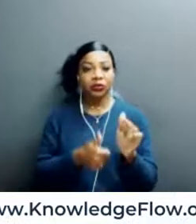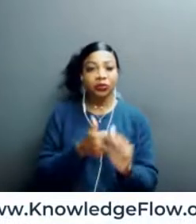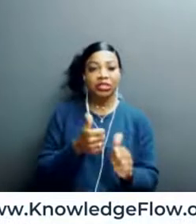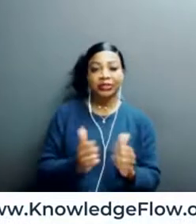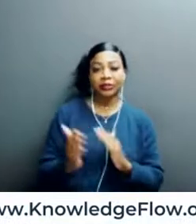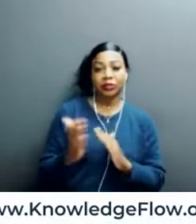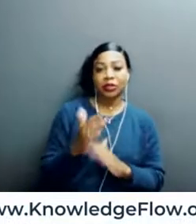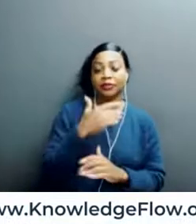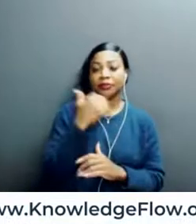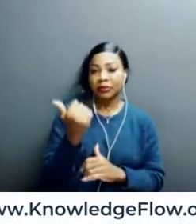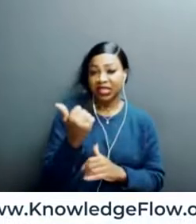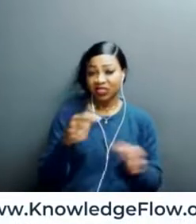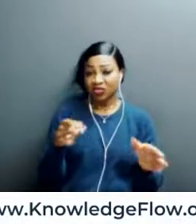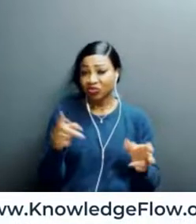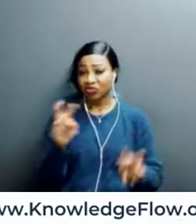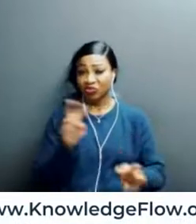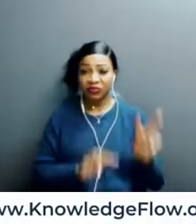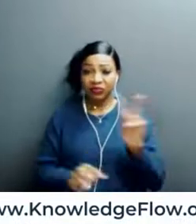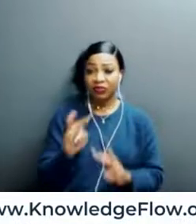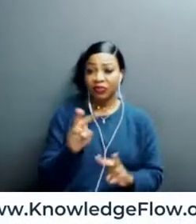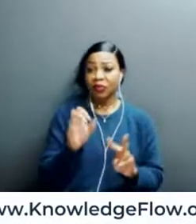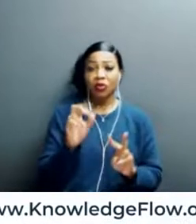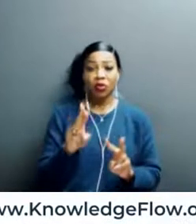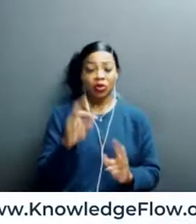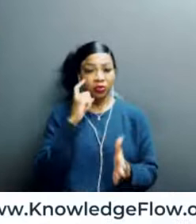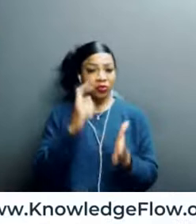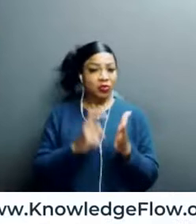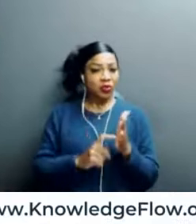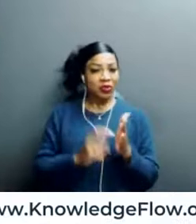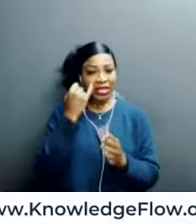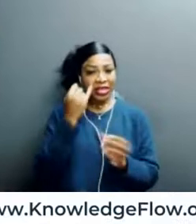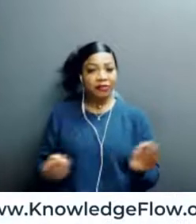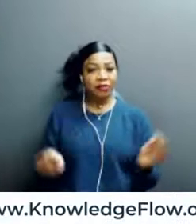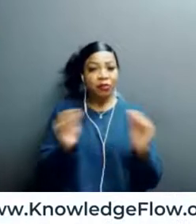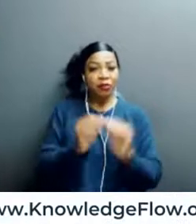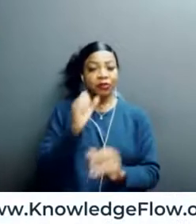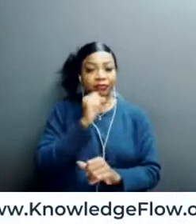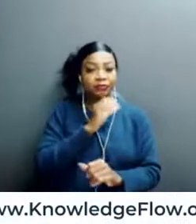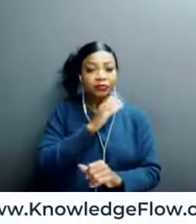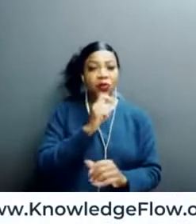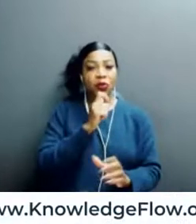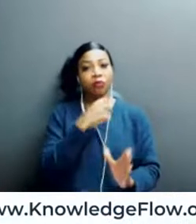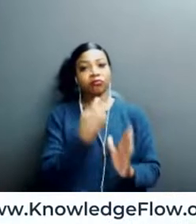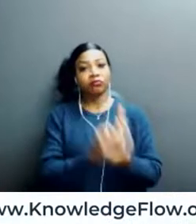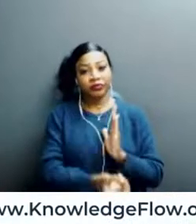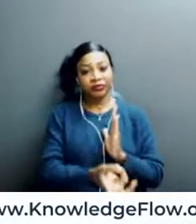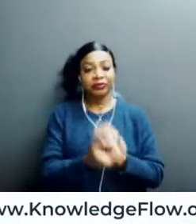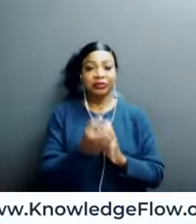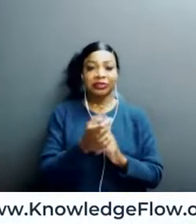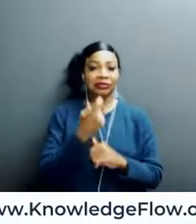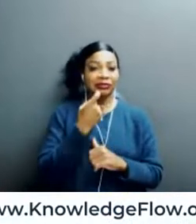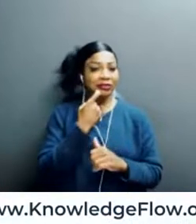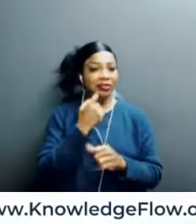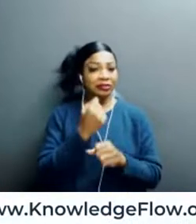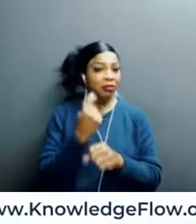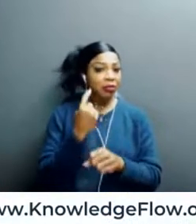sense? Like, did you observe maybe there was an increase in engagement of older people with programs of this nature in recent years? Do you get a sense that